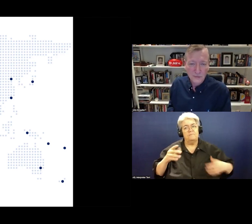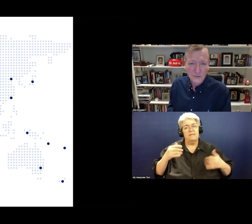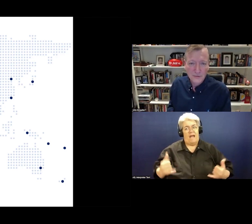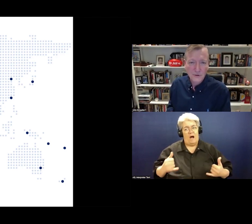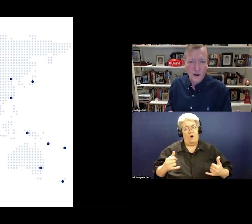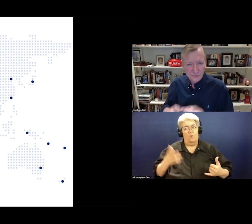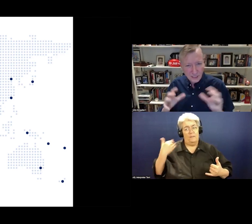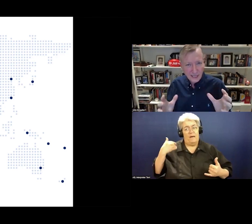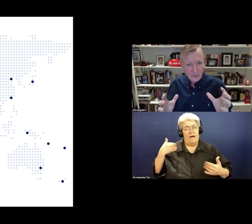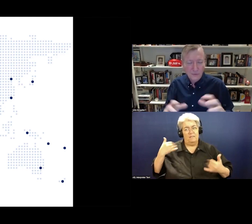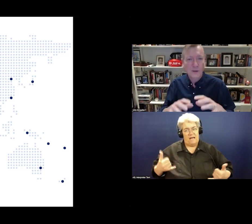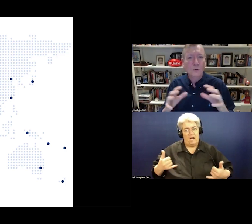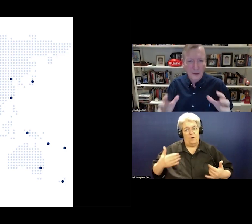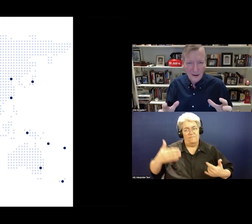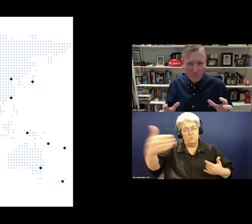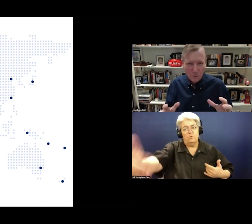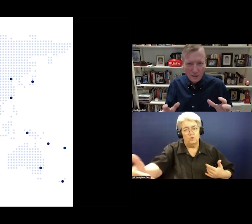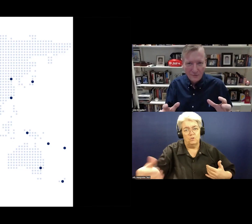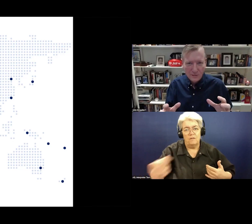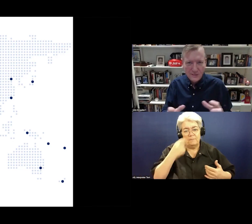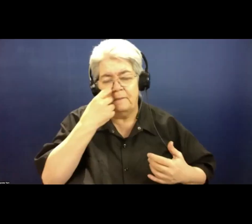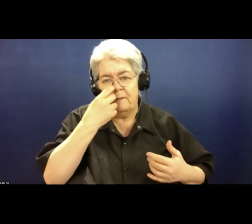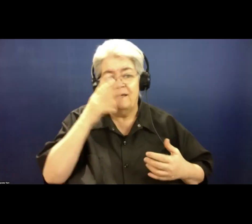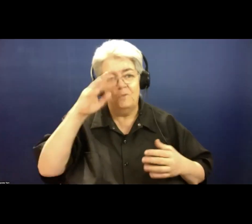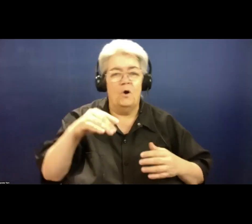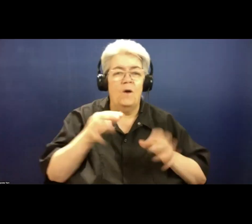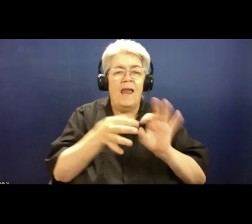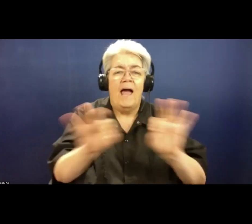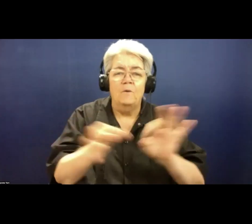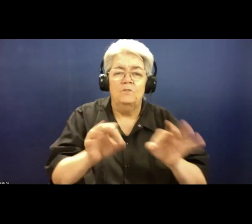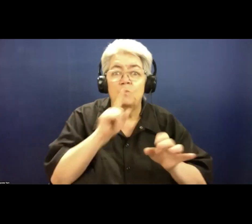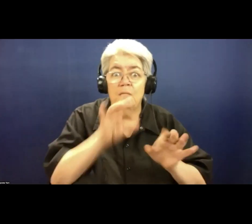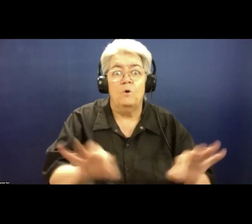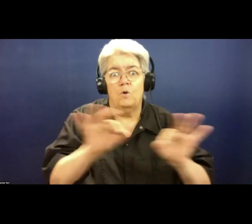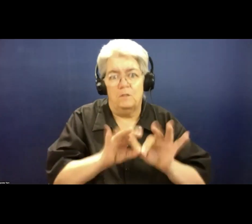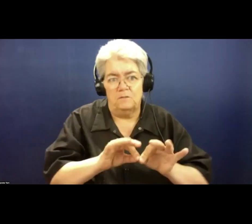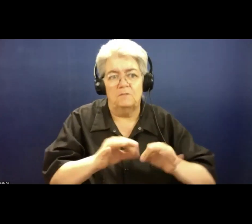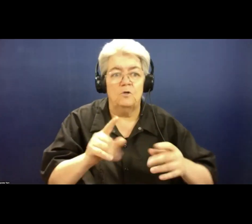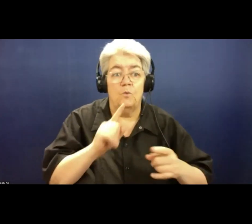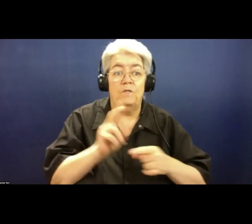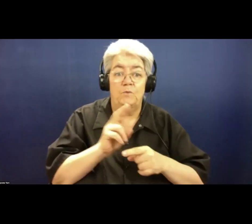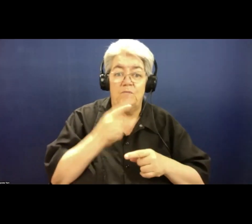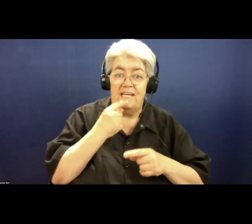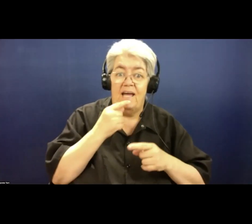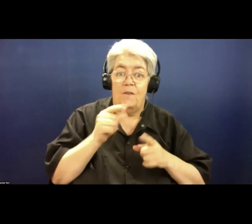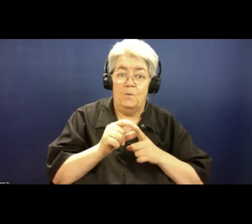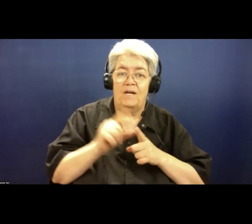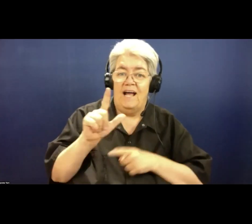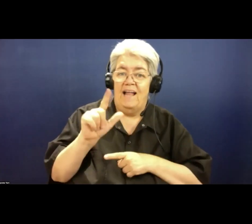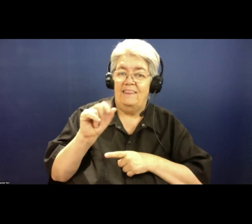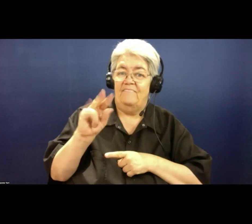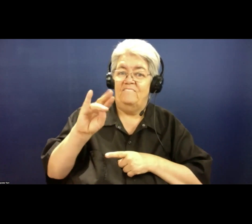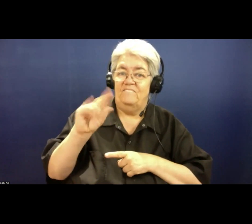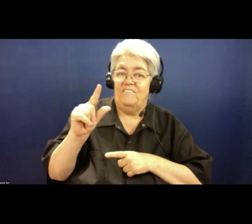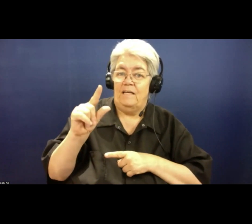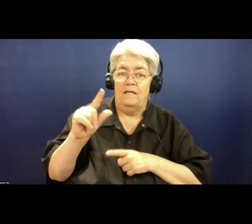important because often the language, we all know how important language is. When we use the language living, lived, I think